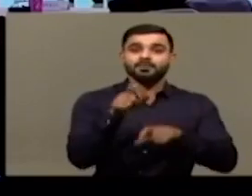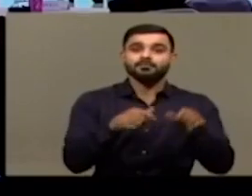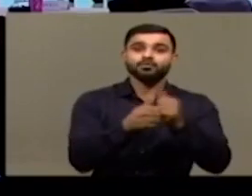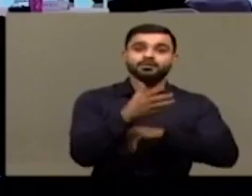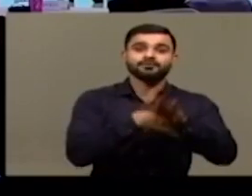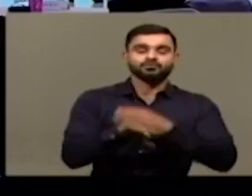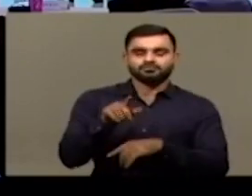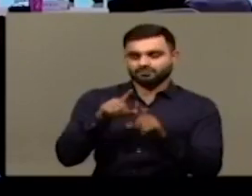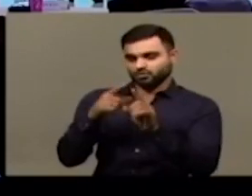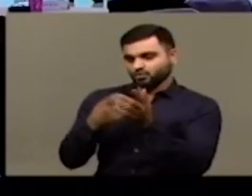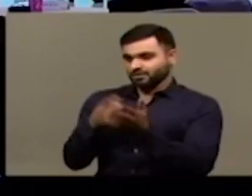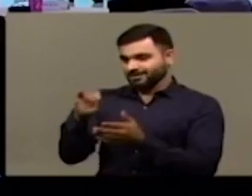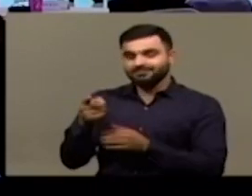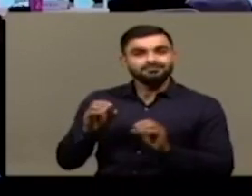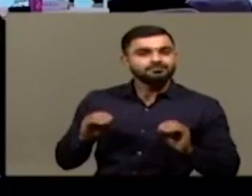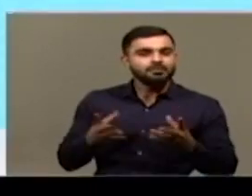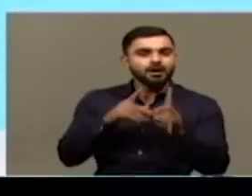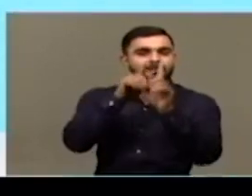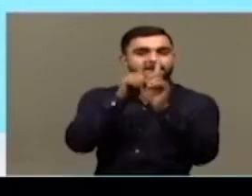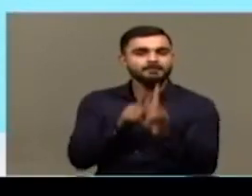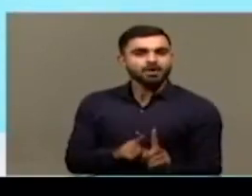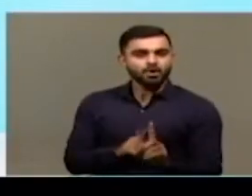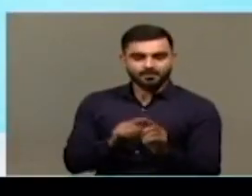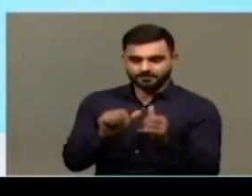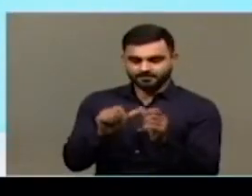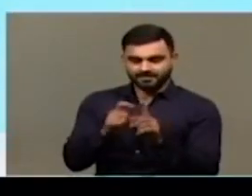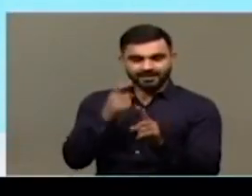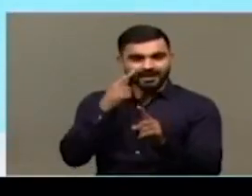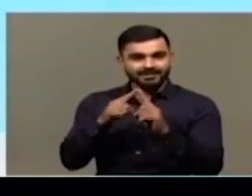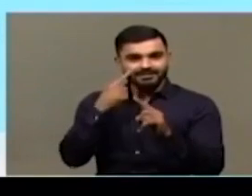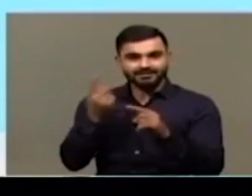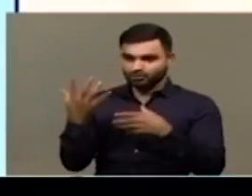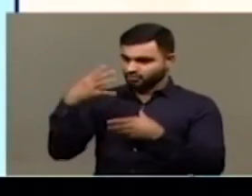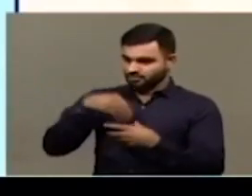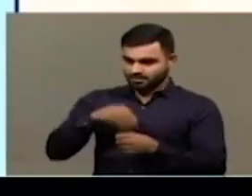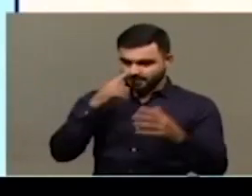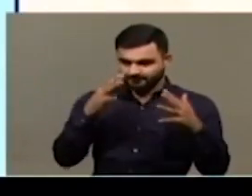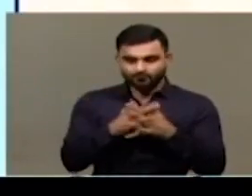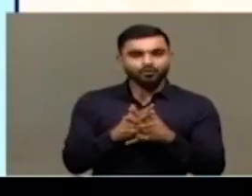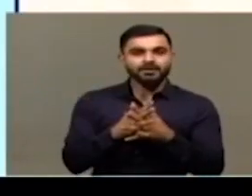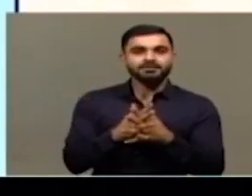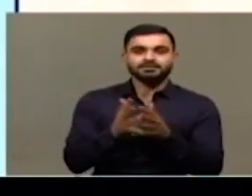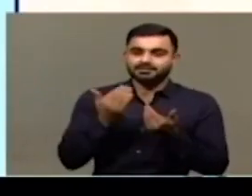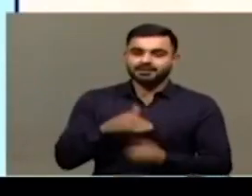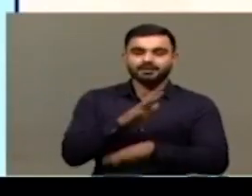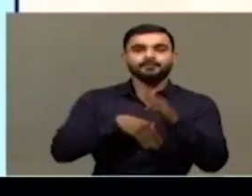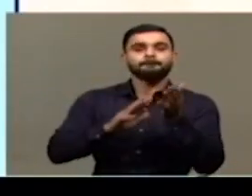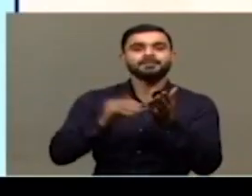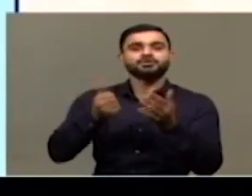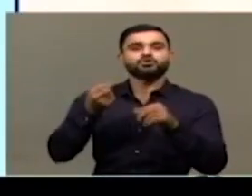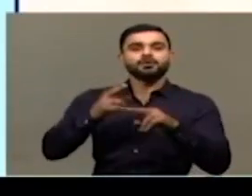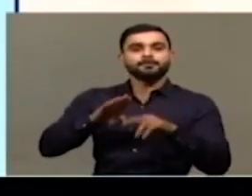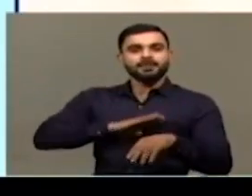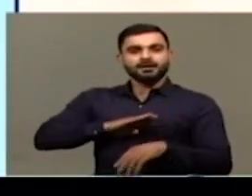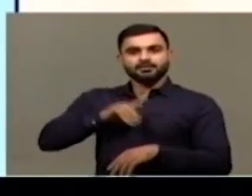Aditi Tathkare has joined us again, Women and Child Development Minister of Maharashtra. Ms. Tathkare, we've been talking to